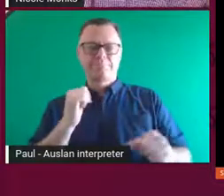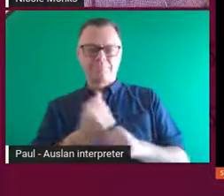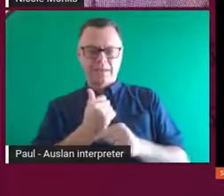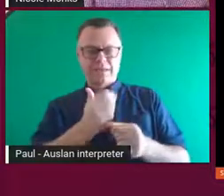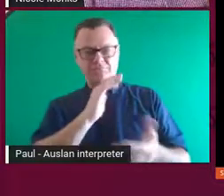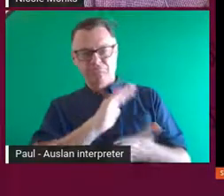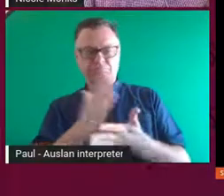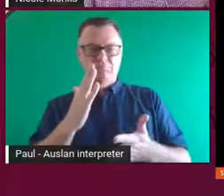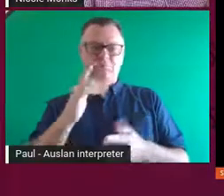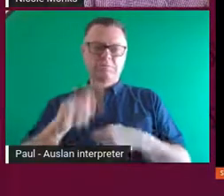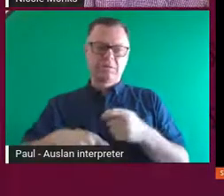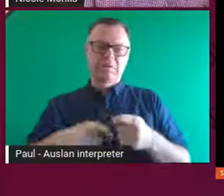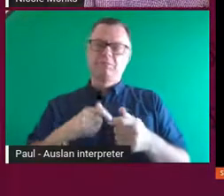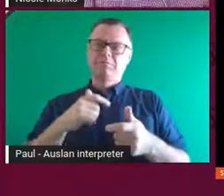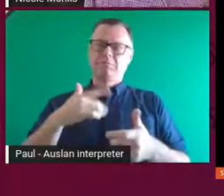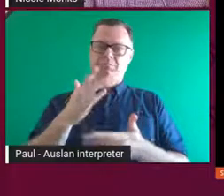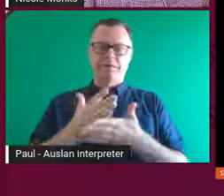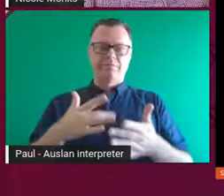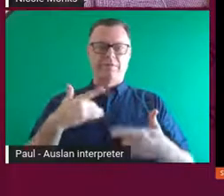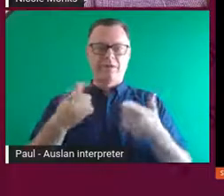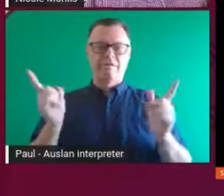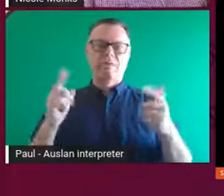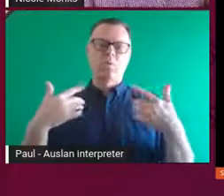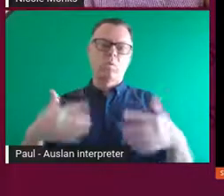watched from a very young age. Yeah.